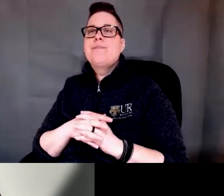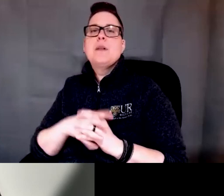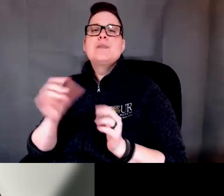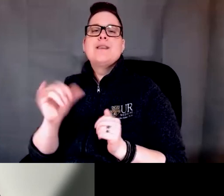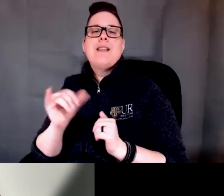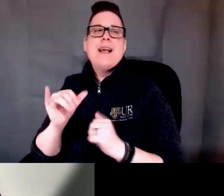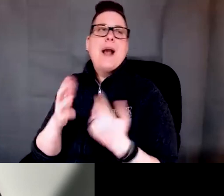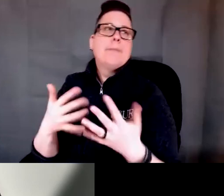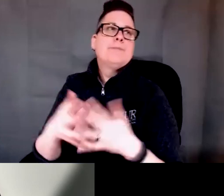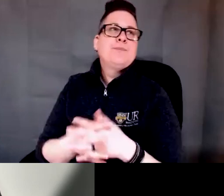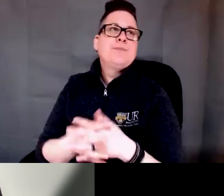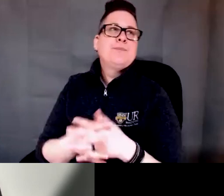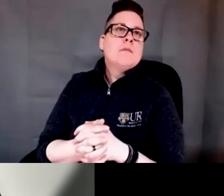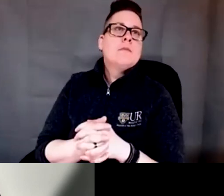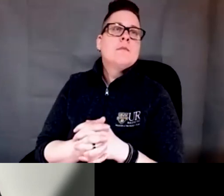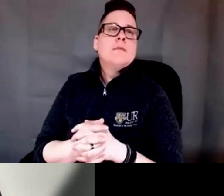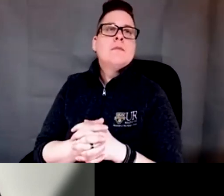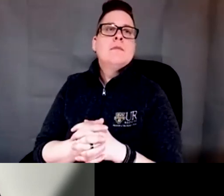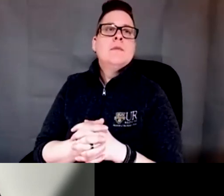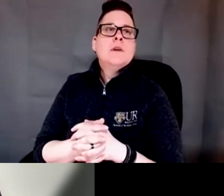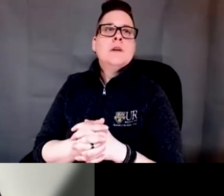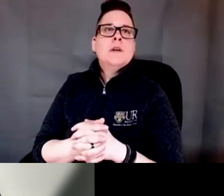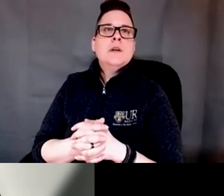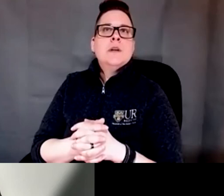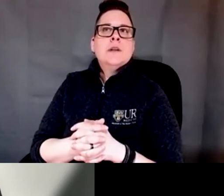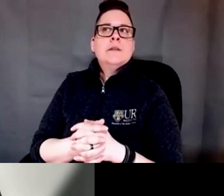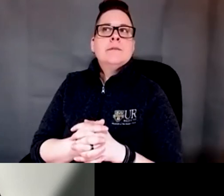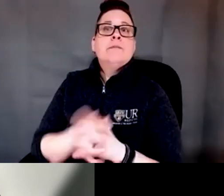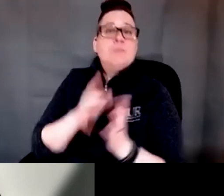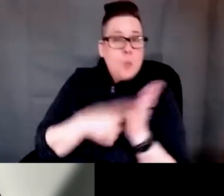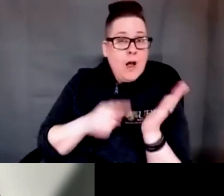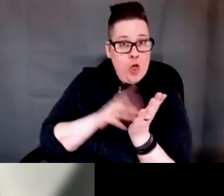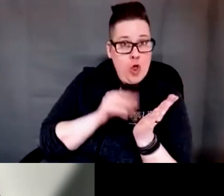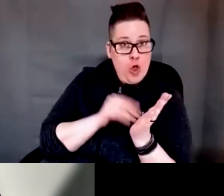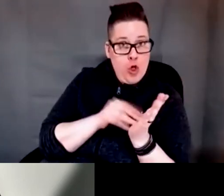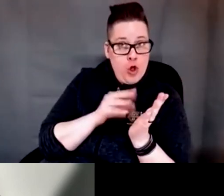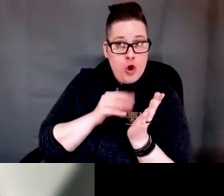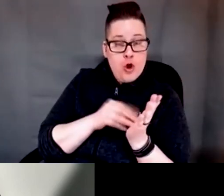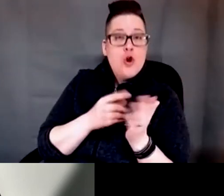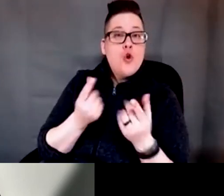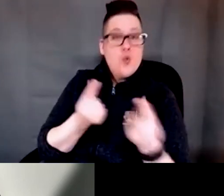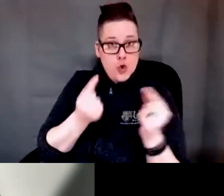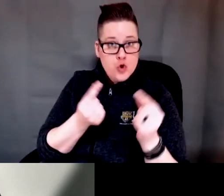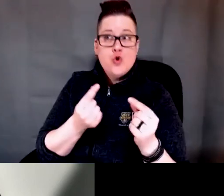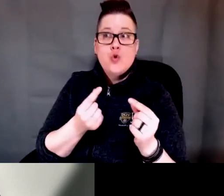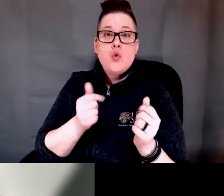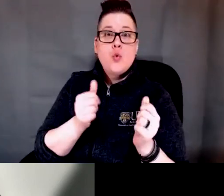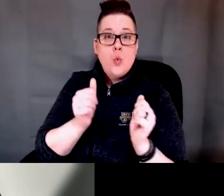it allowed them to apply what they were learning or what they were doing in